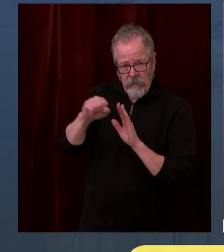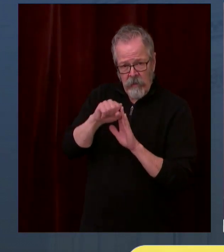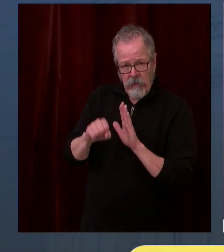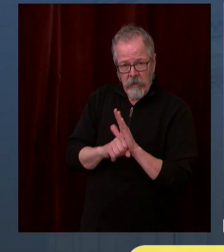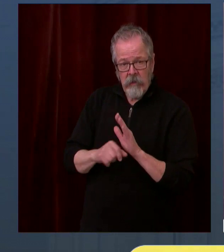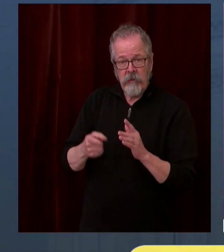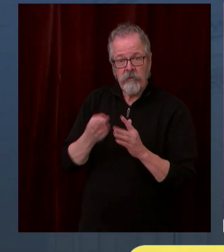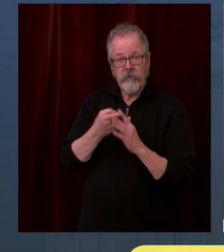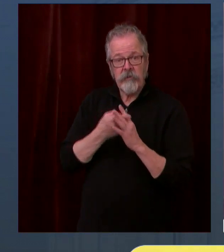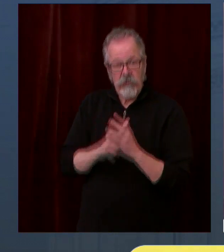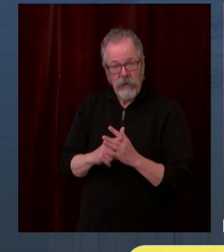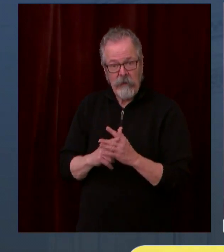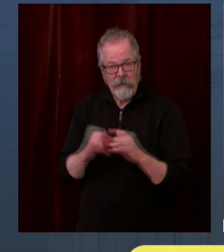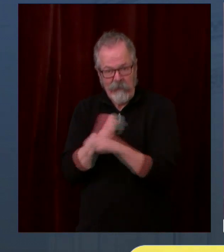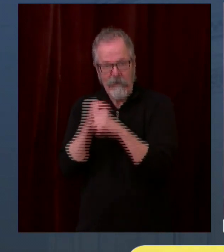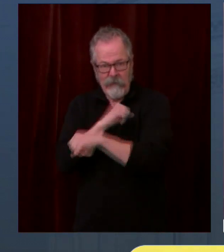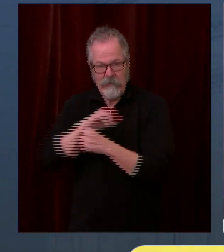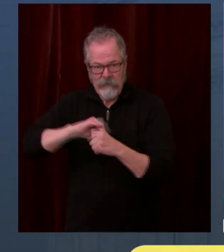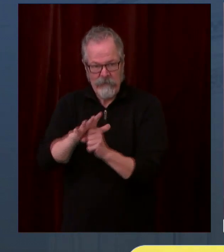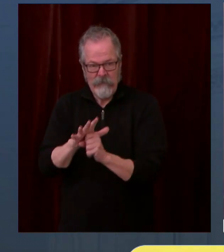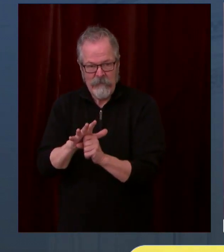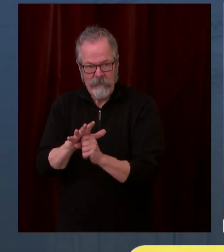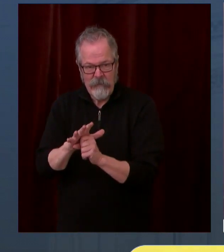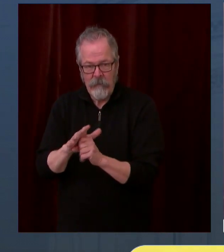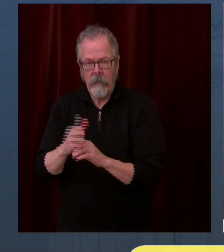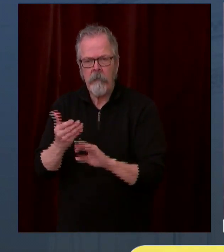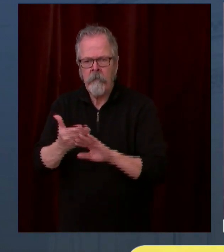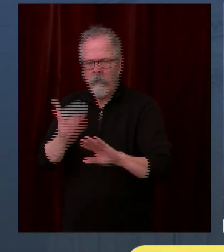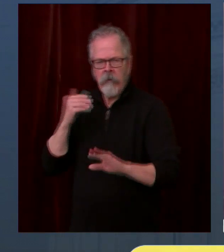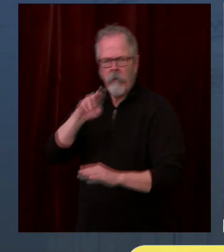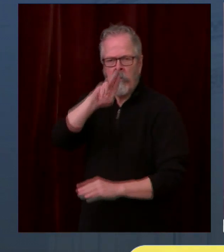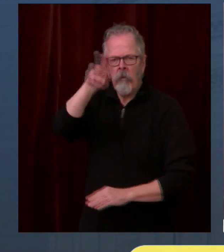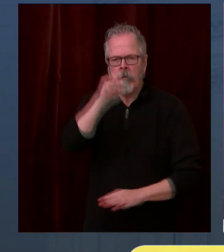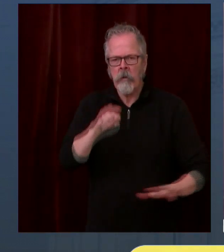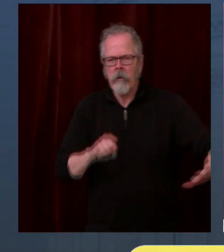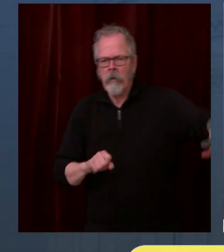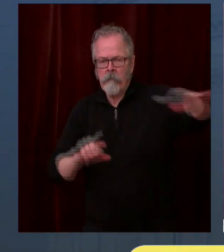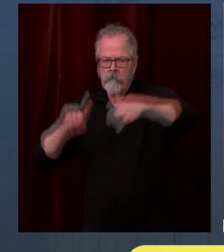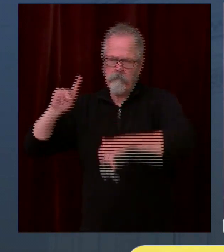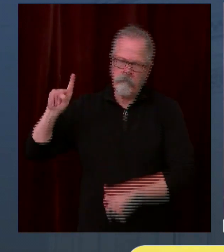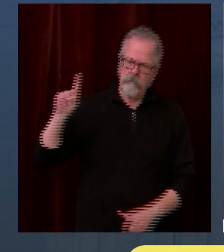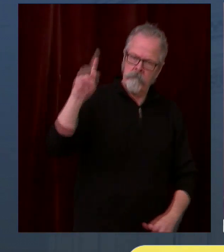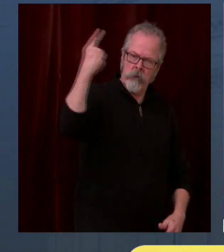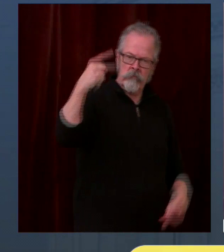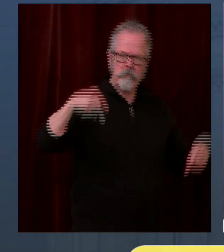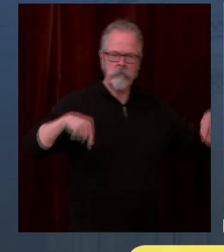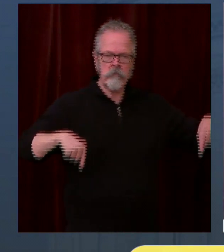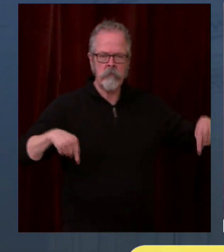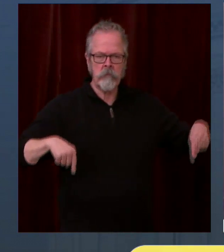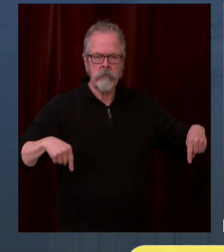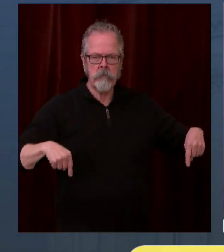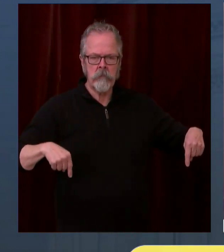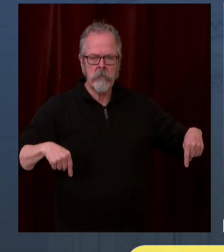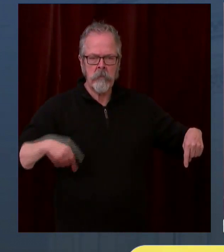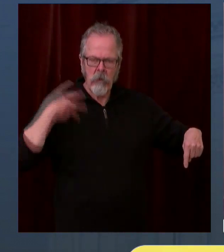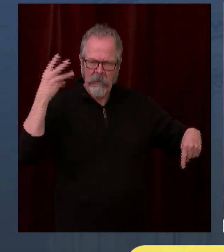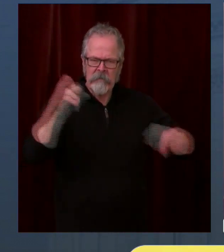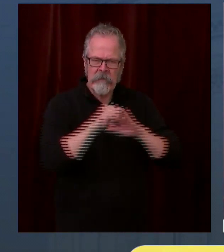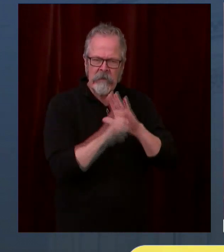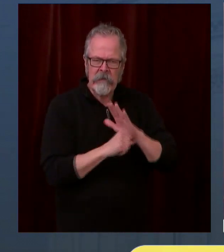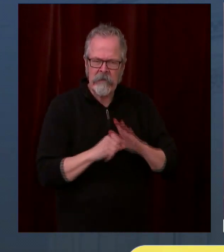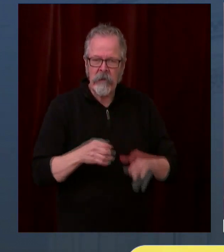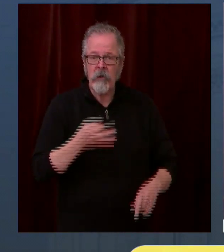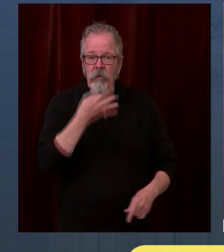in a few days of the first confirmed case of COVID-19 in the United States here in Washington. It has been a long